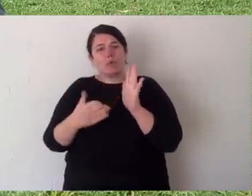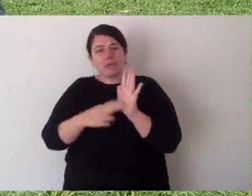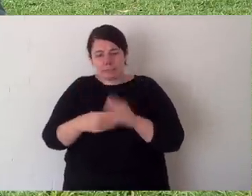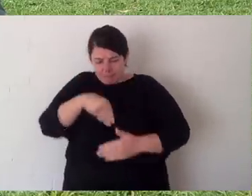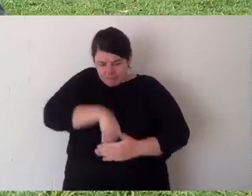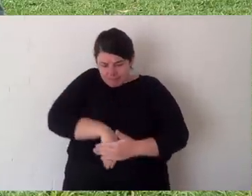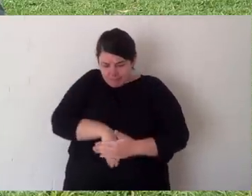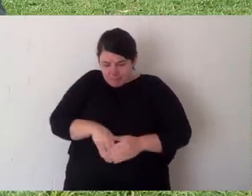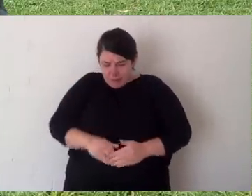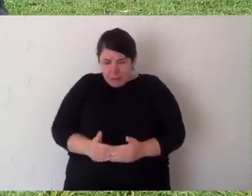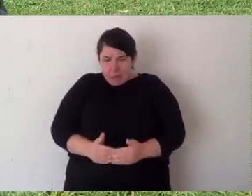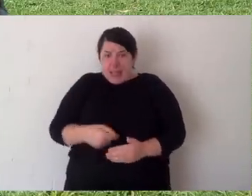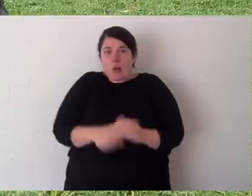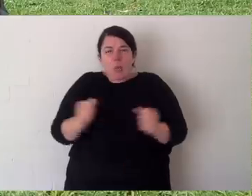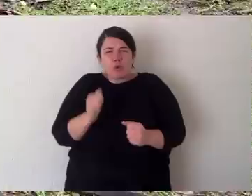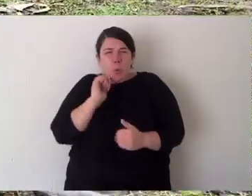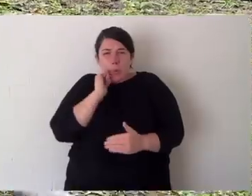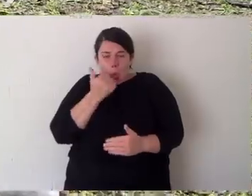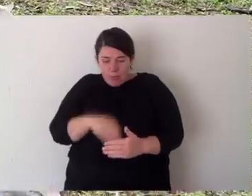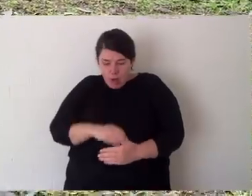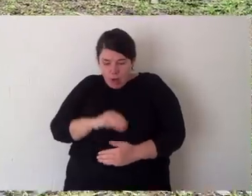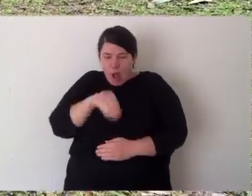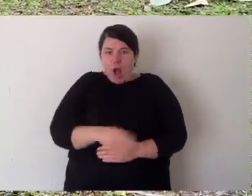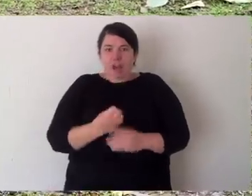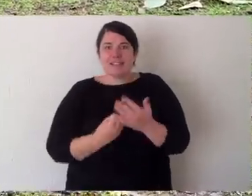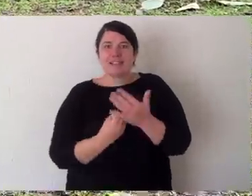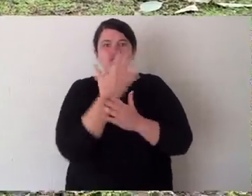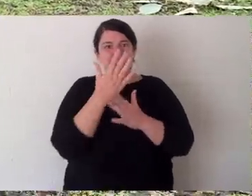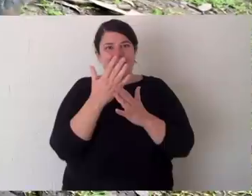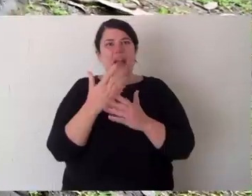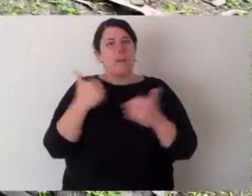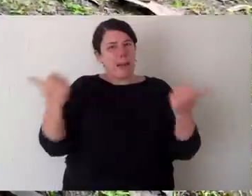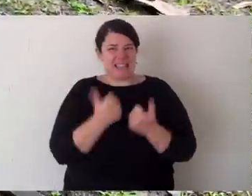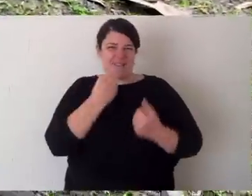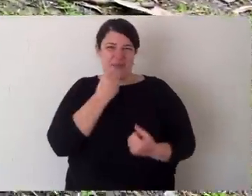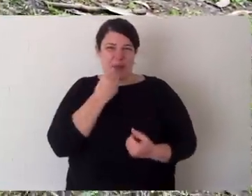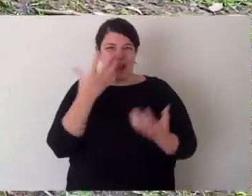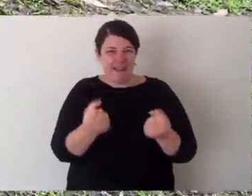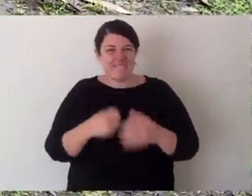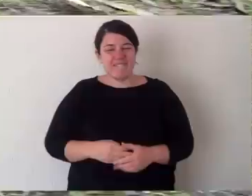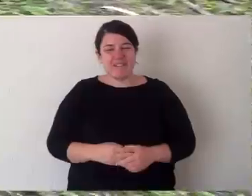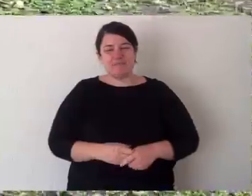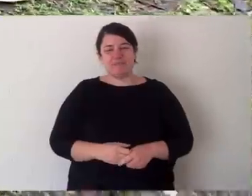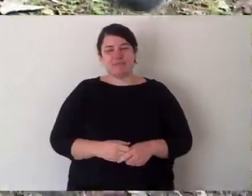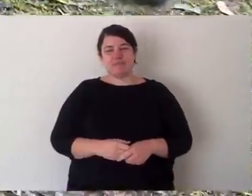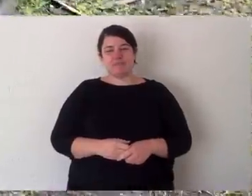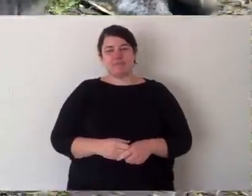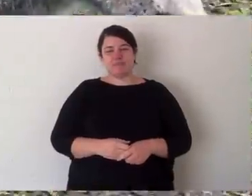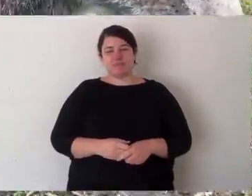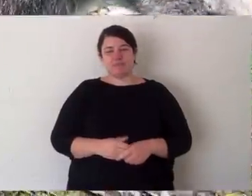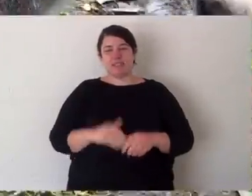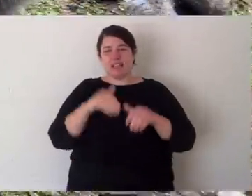in autumn and the joeys in the pouch in winter and the joey emerges in spring when its food is its most lush.